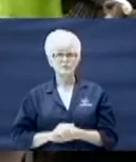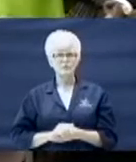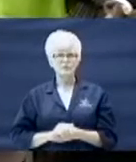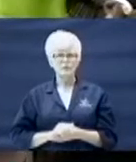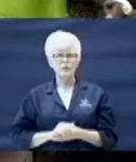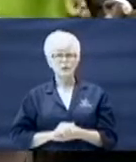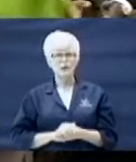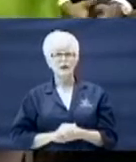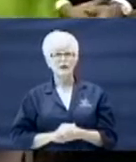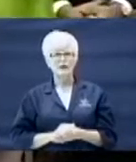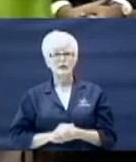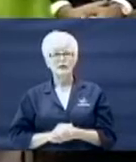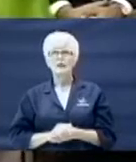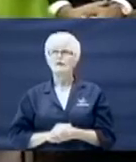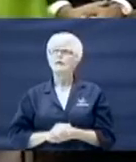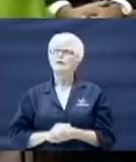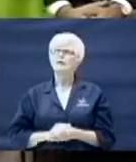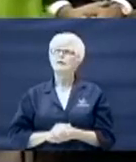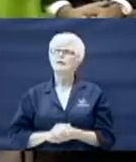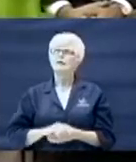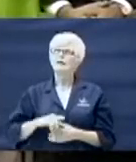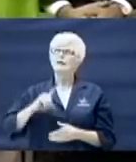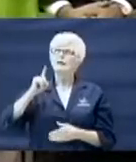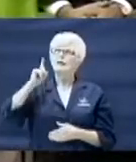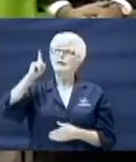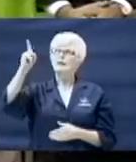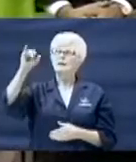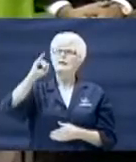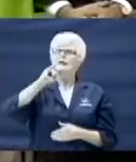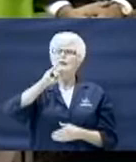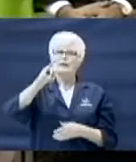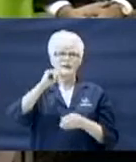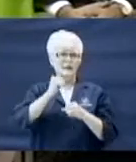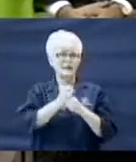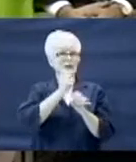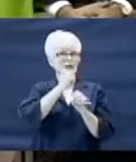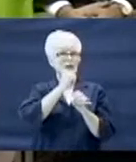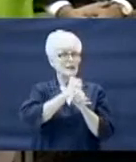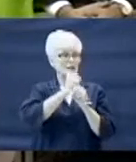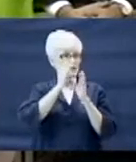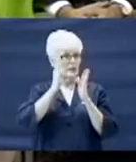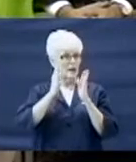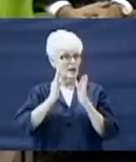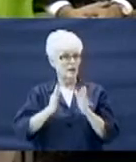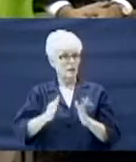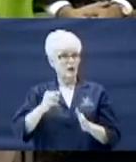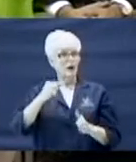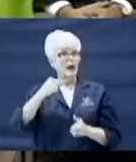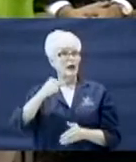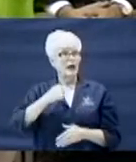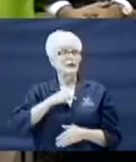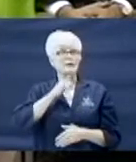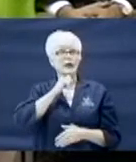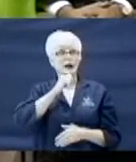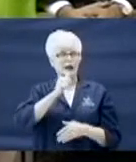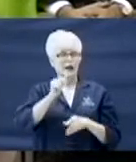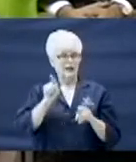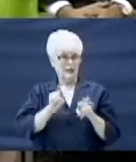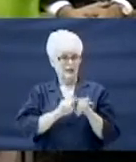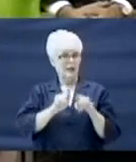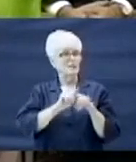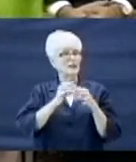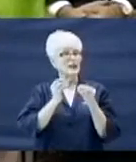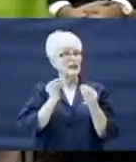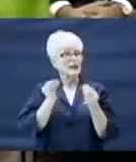He is the potter, and I am the